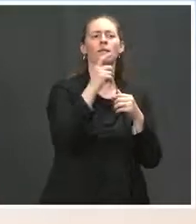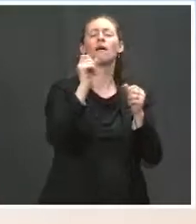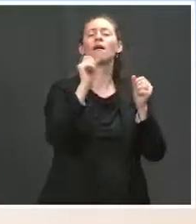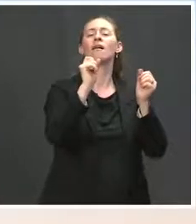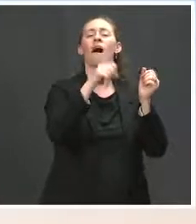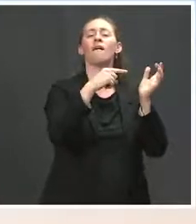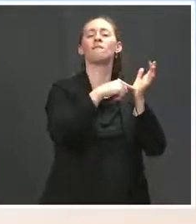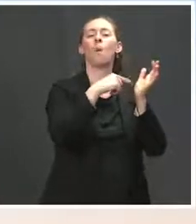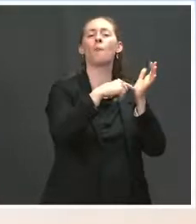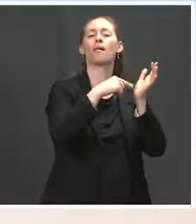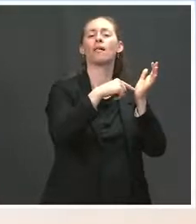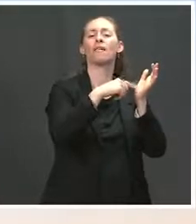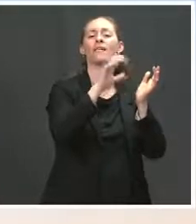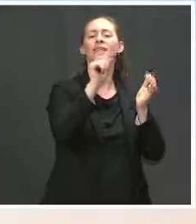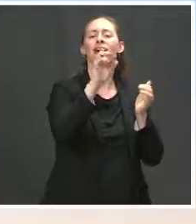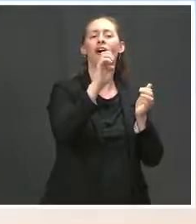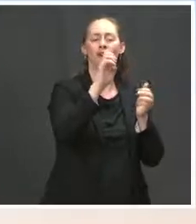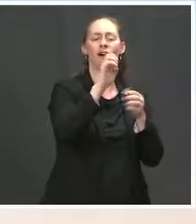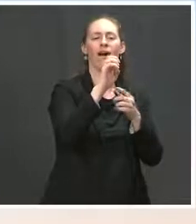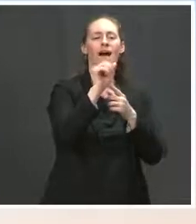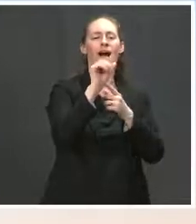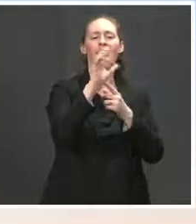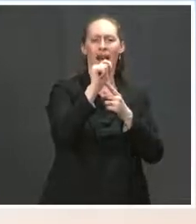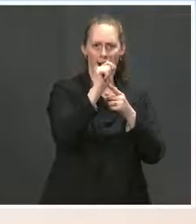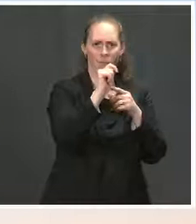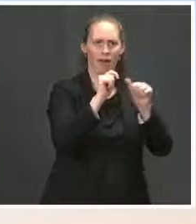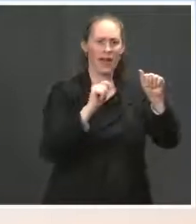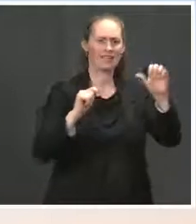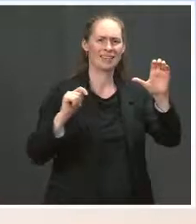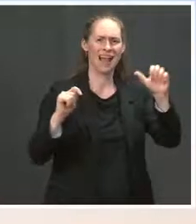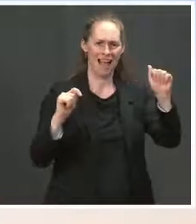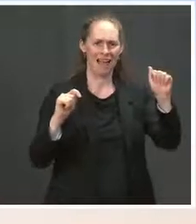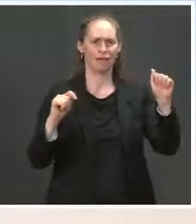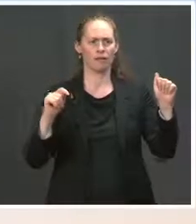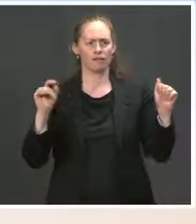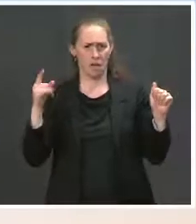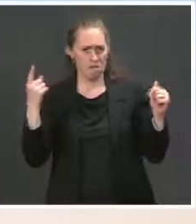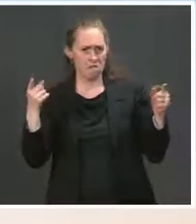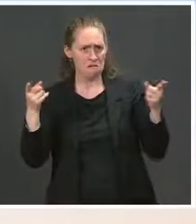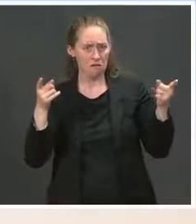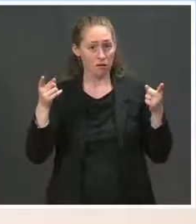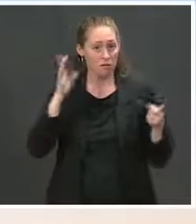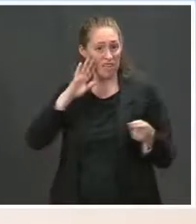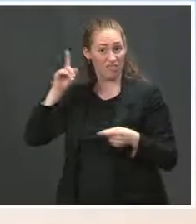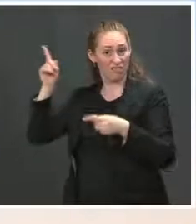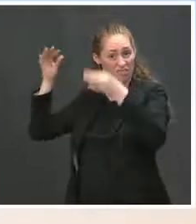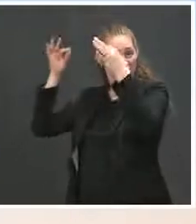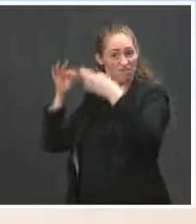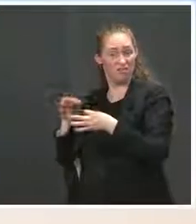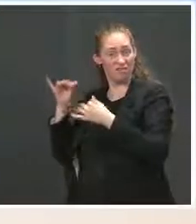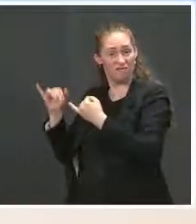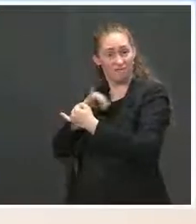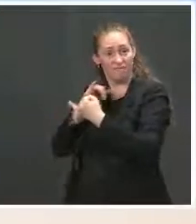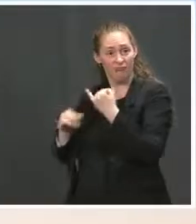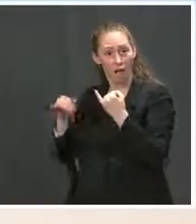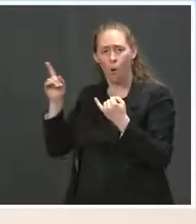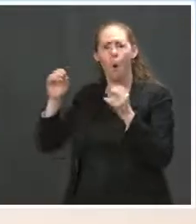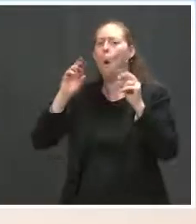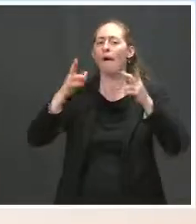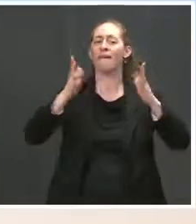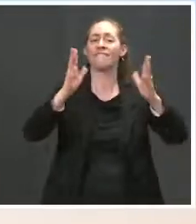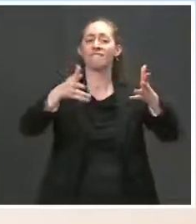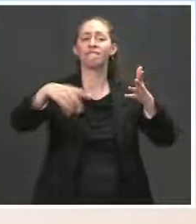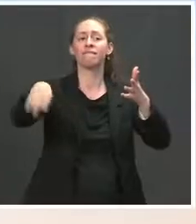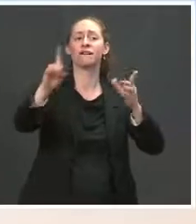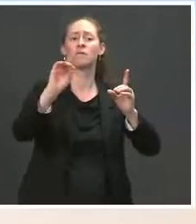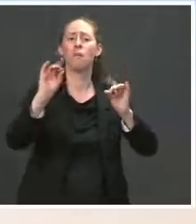is going to take the position on? Are you going to let the congressional Democrats work that out in any hope here? Ms. Well, the President absolutely wants to lower